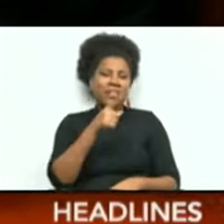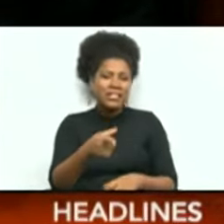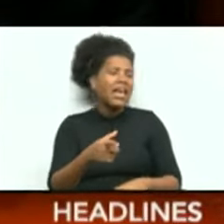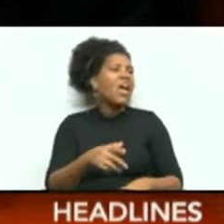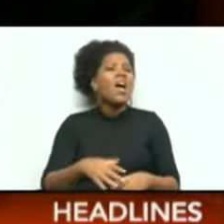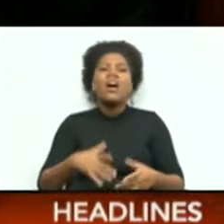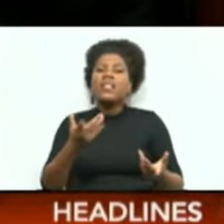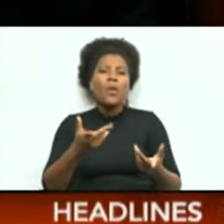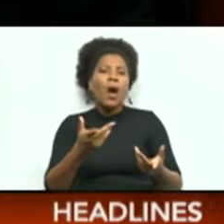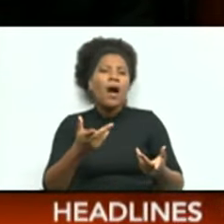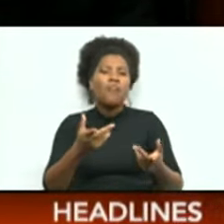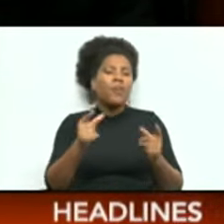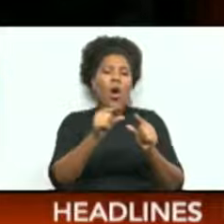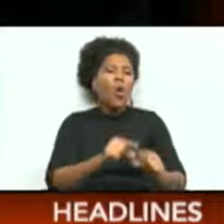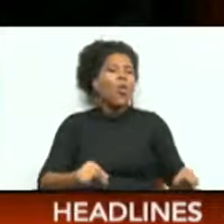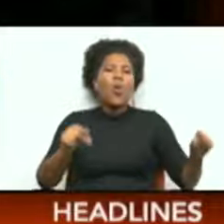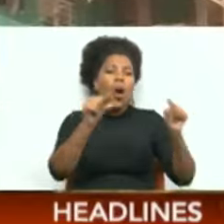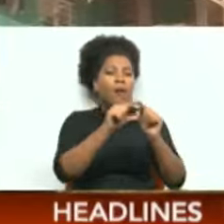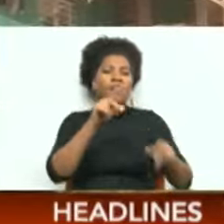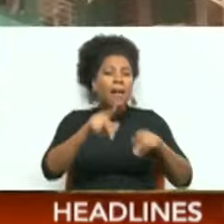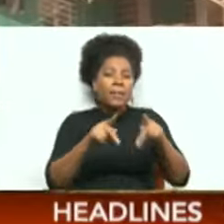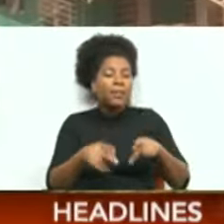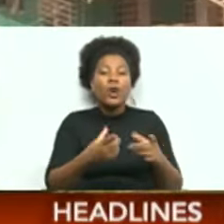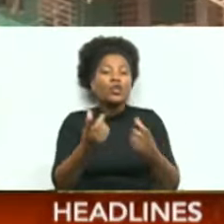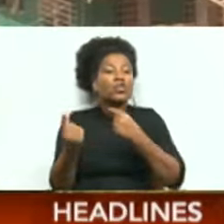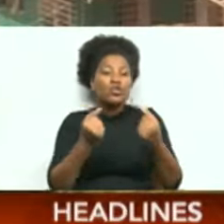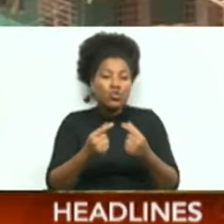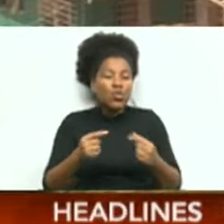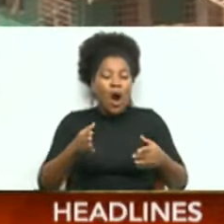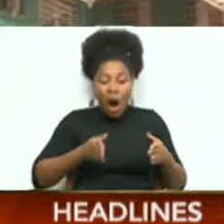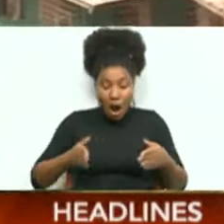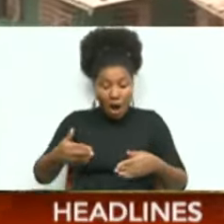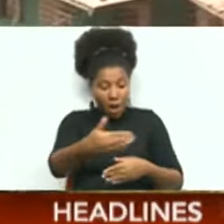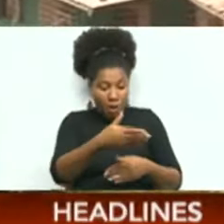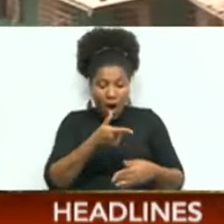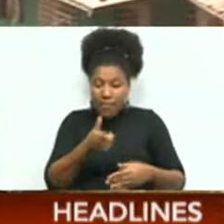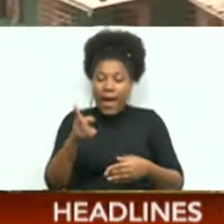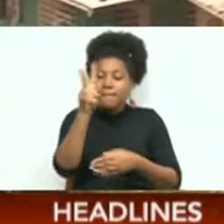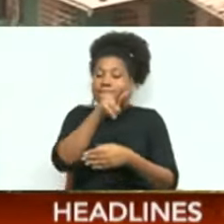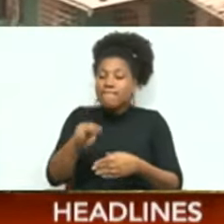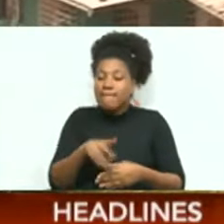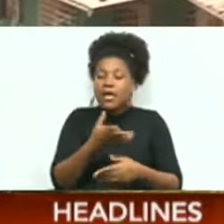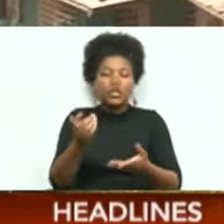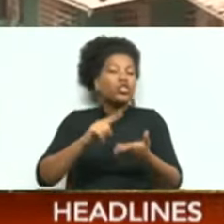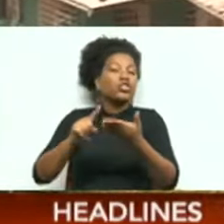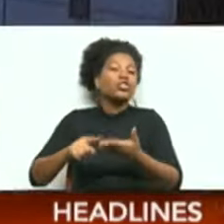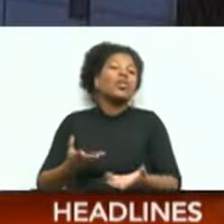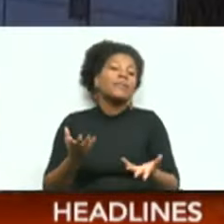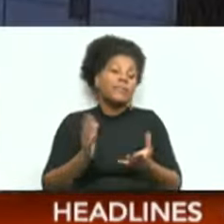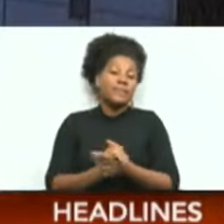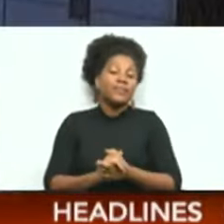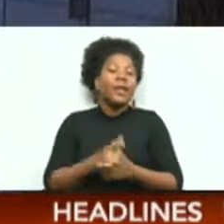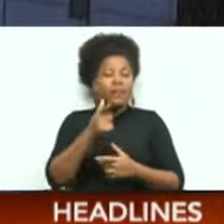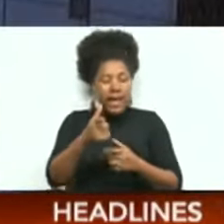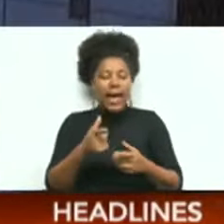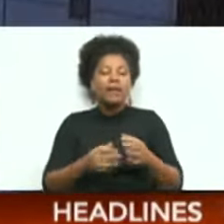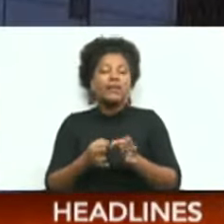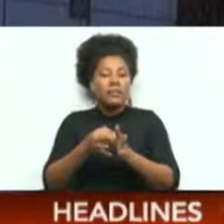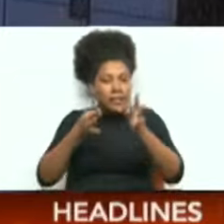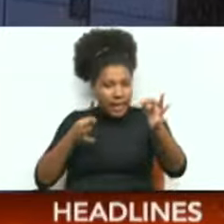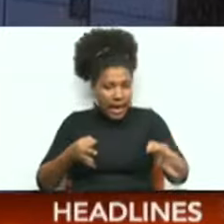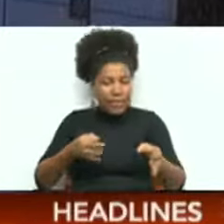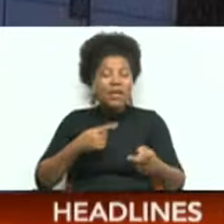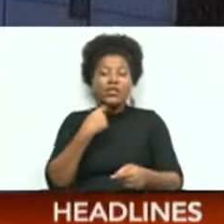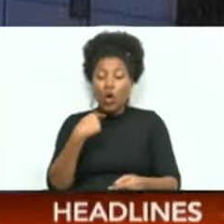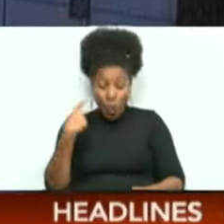conduct curbside valuations. Senator Lachmedial said even by extending the period for objection, a homeowner will still have